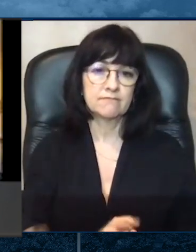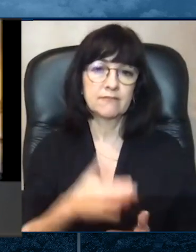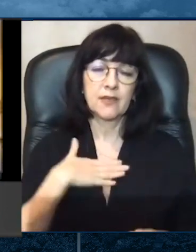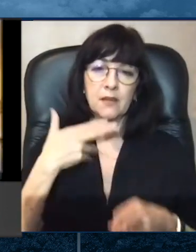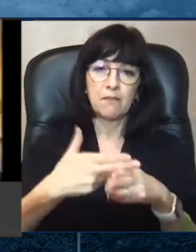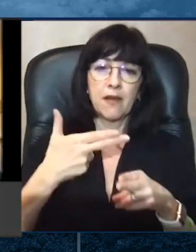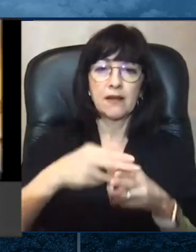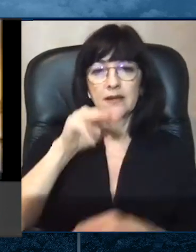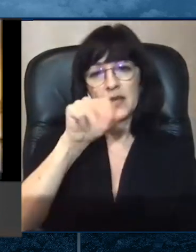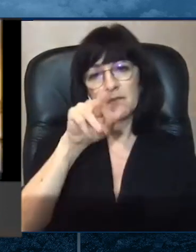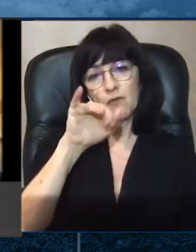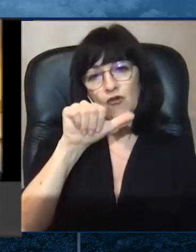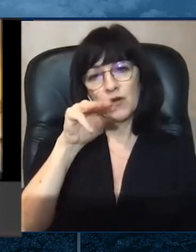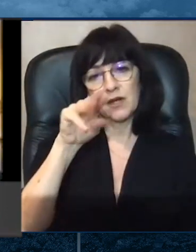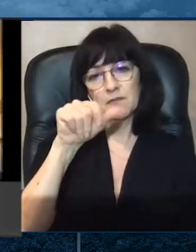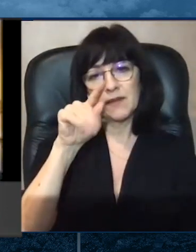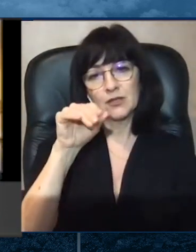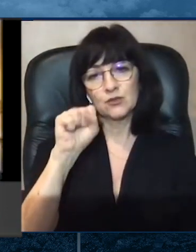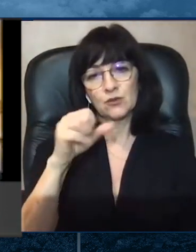Good morning.